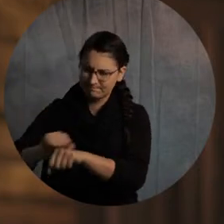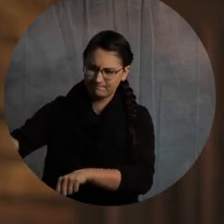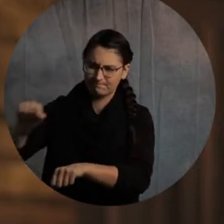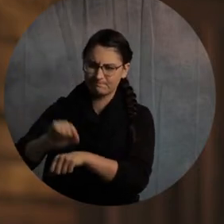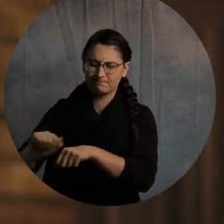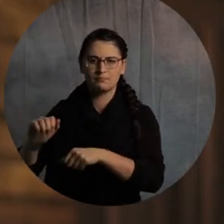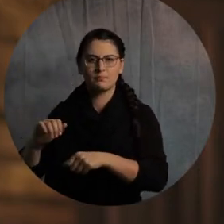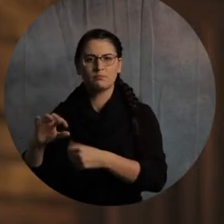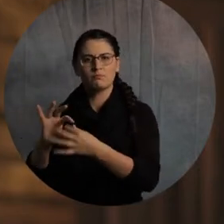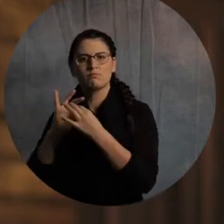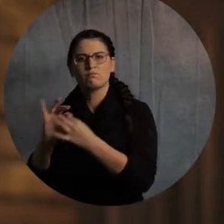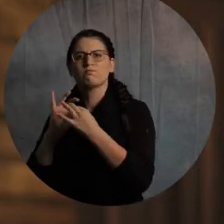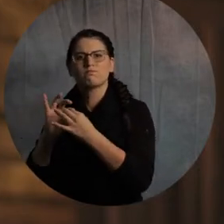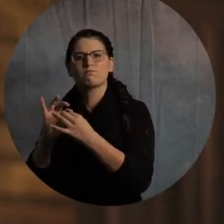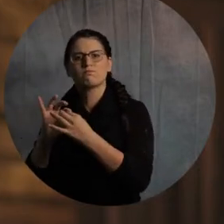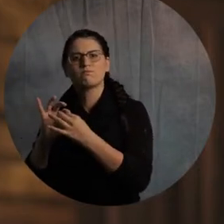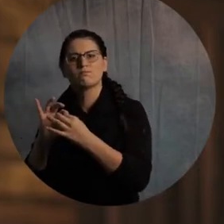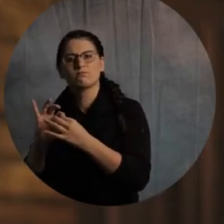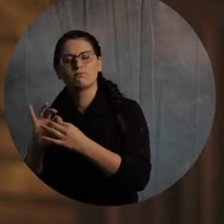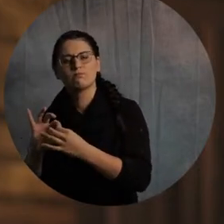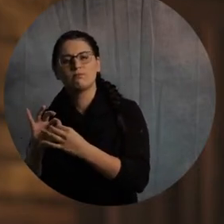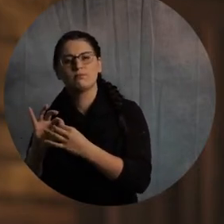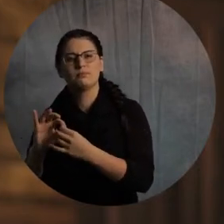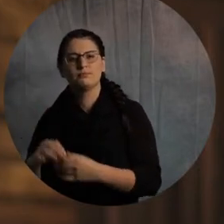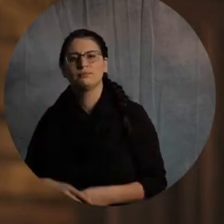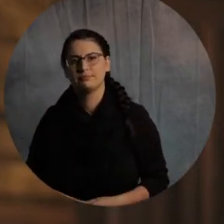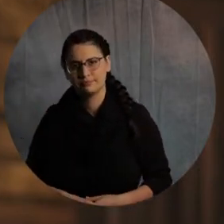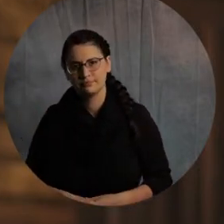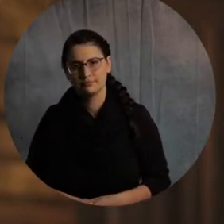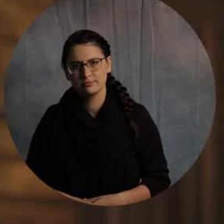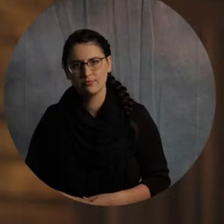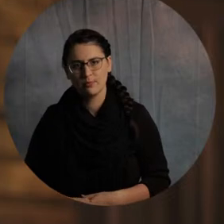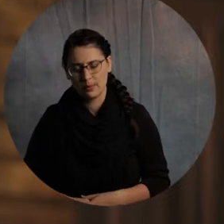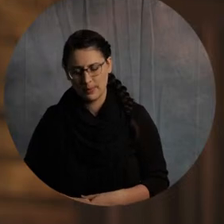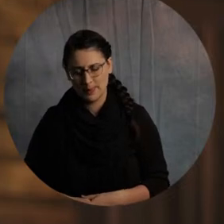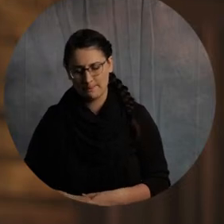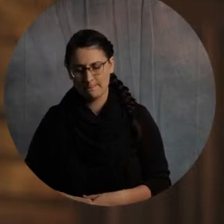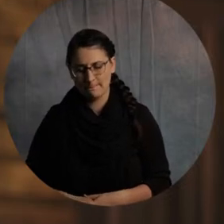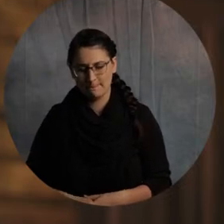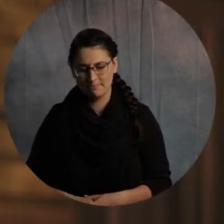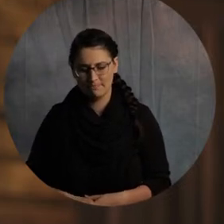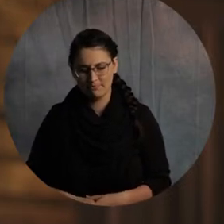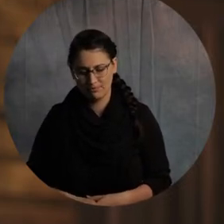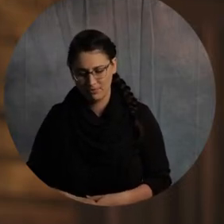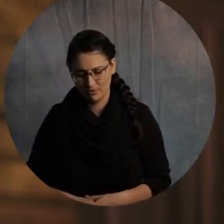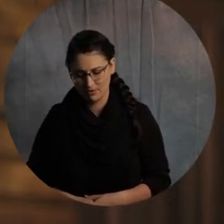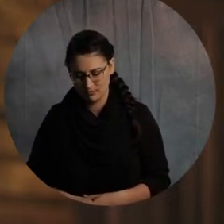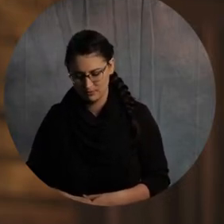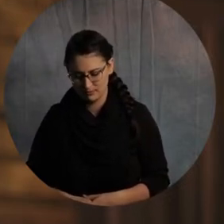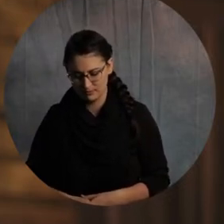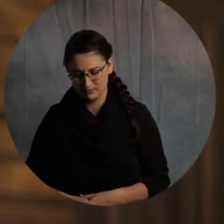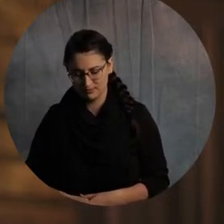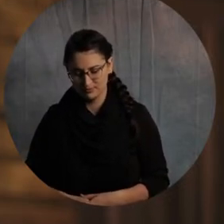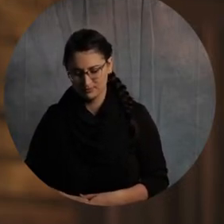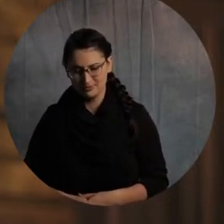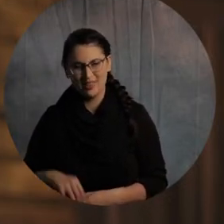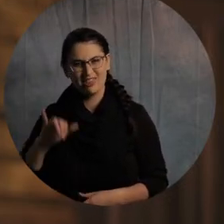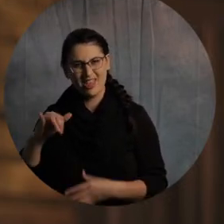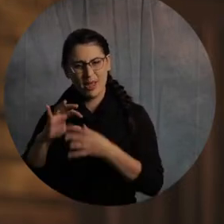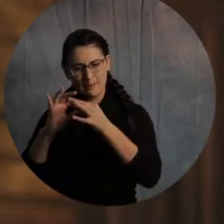a bond that if you're not envious of in a good way, then you probably really